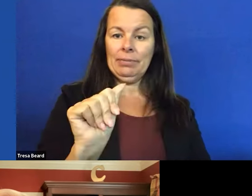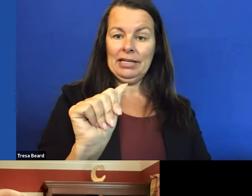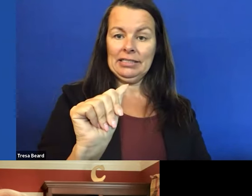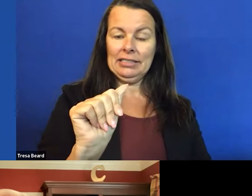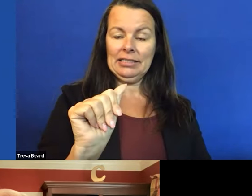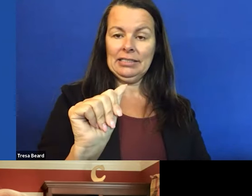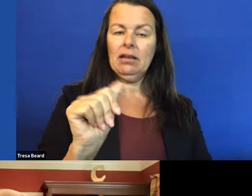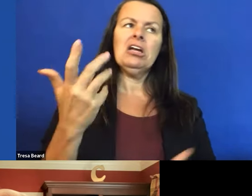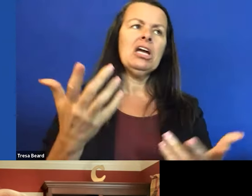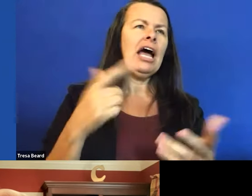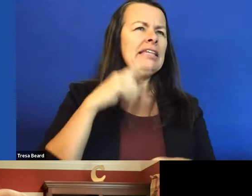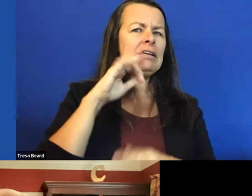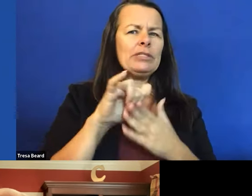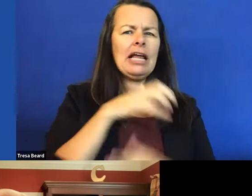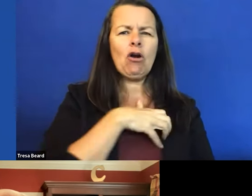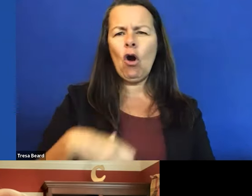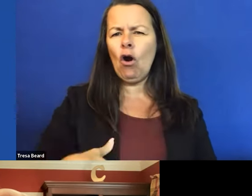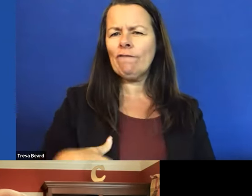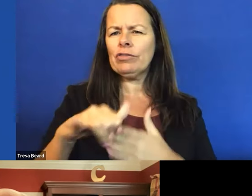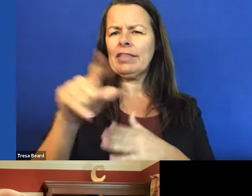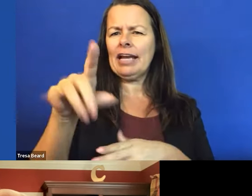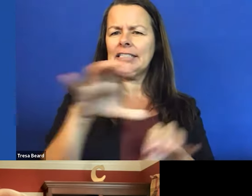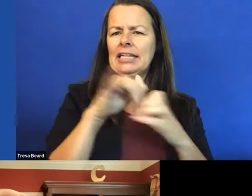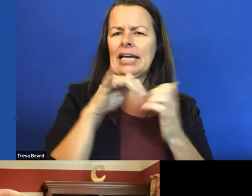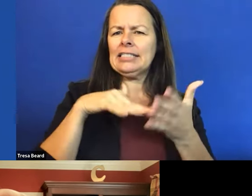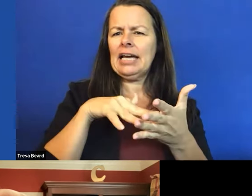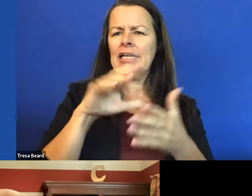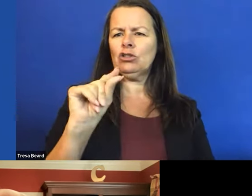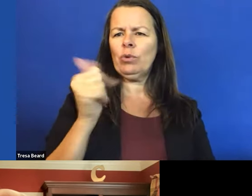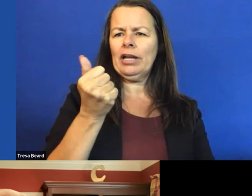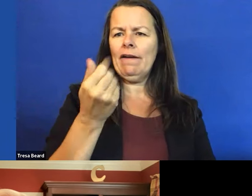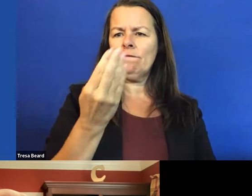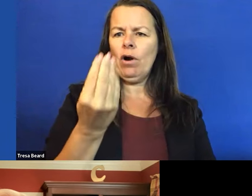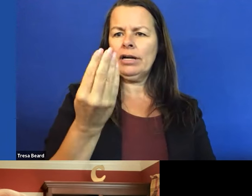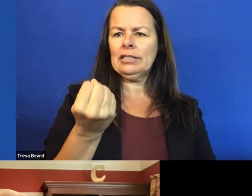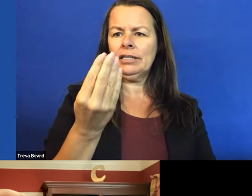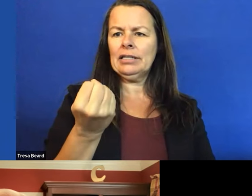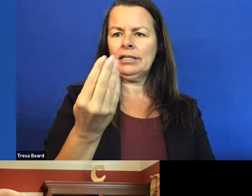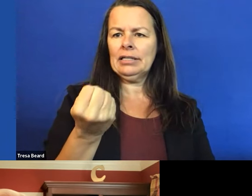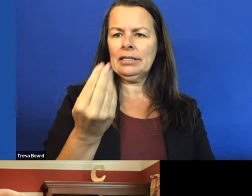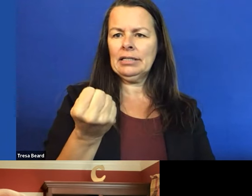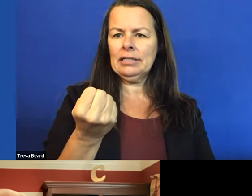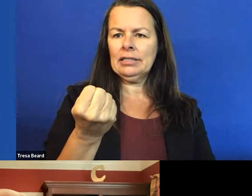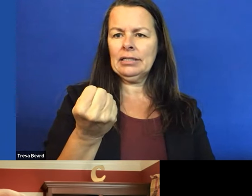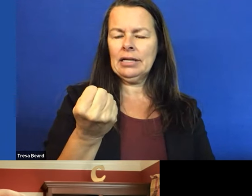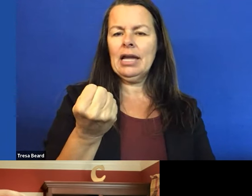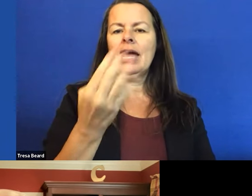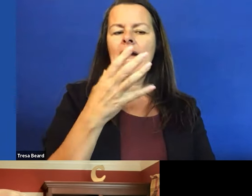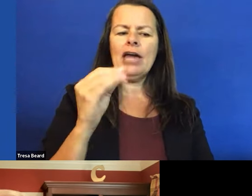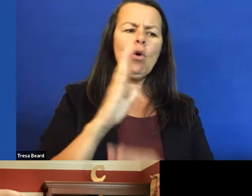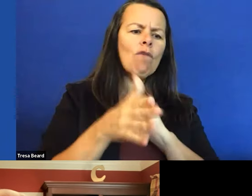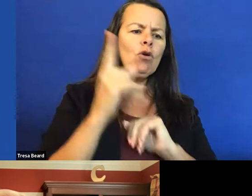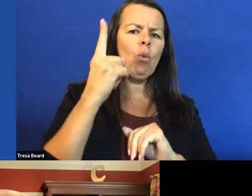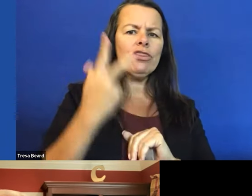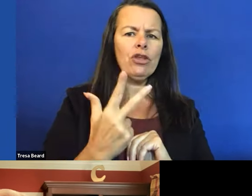was it was Harvard, they did a study in 2014, that over half, sorry, over a third of the population